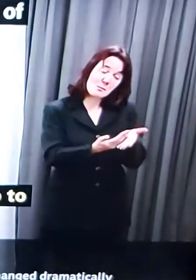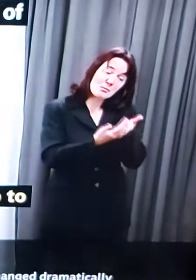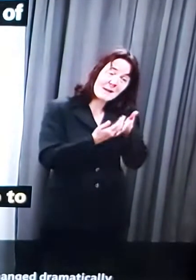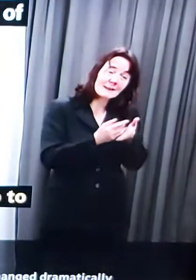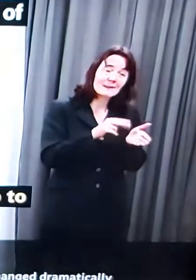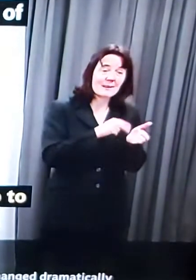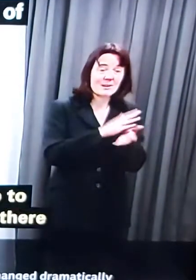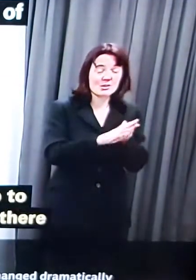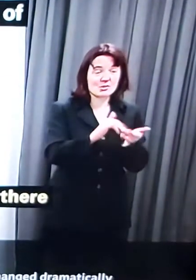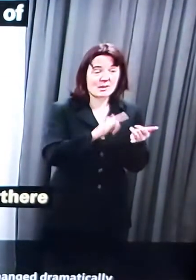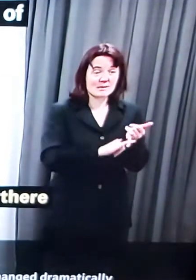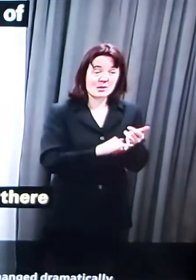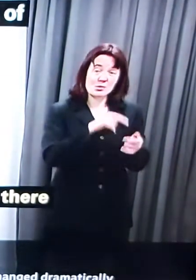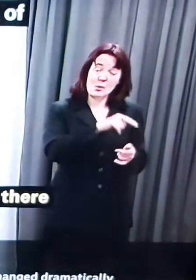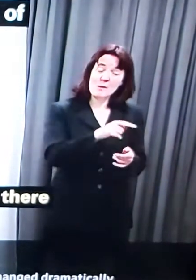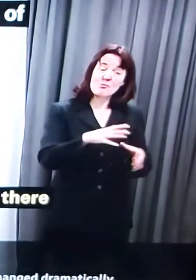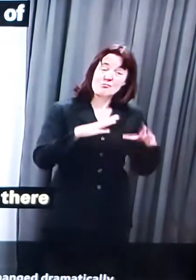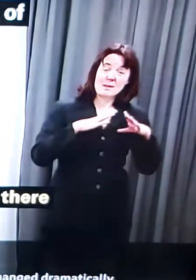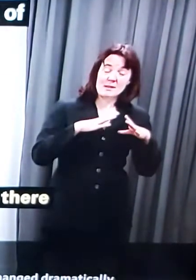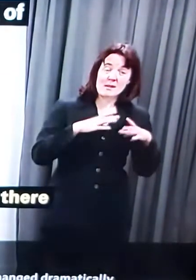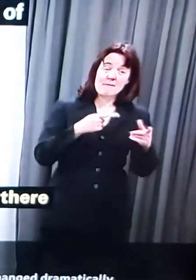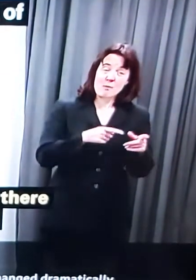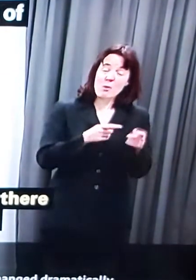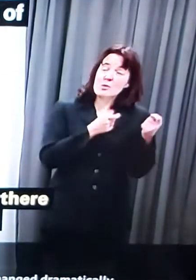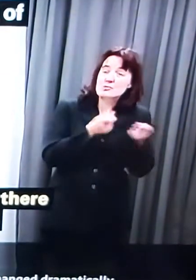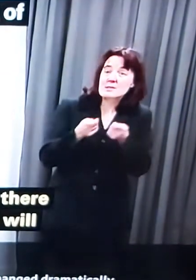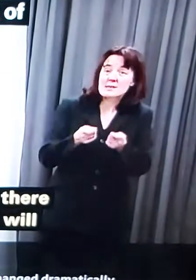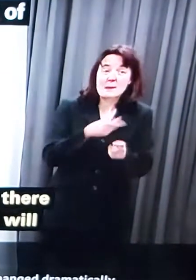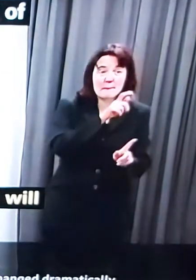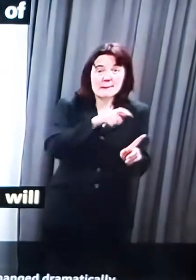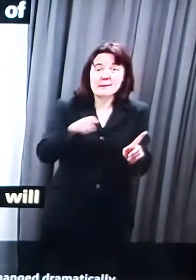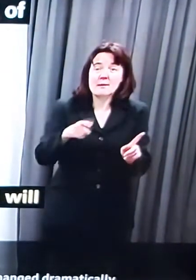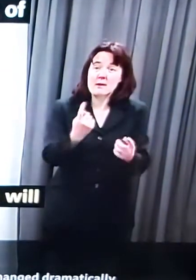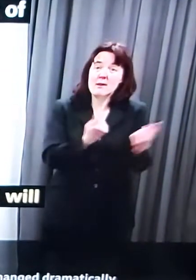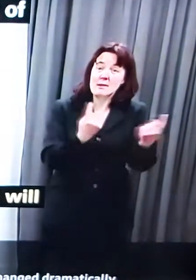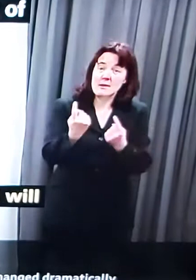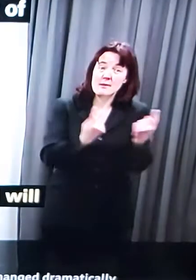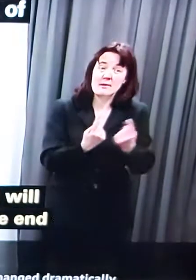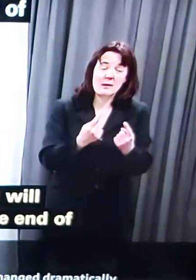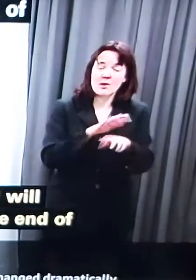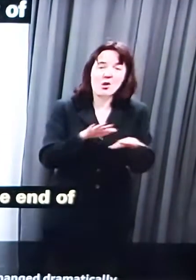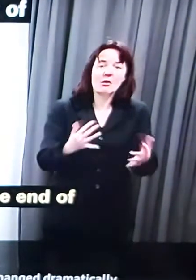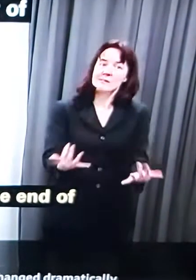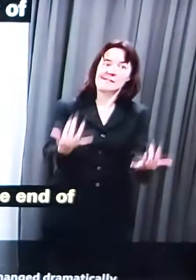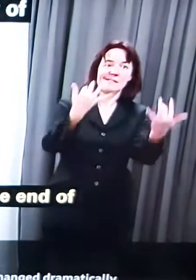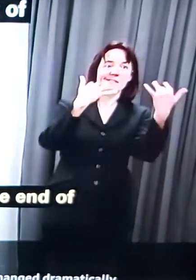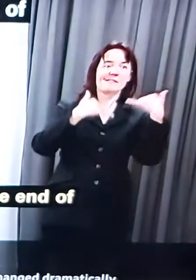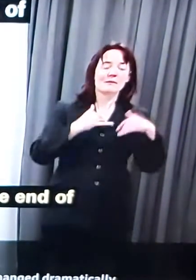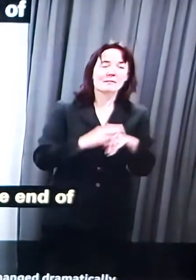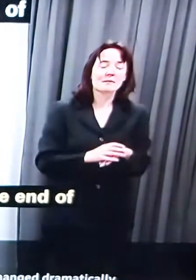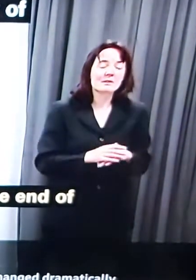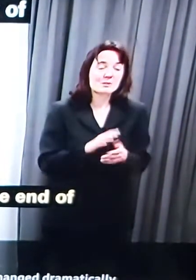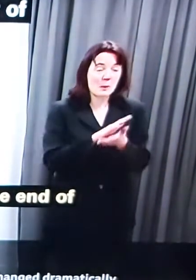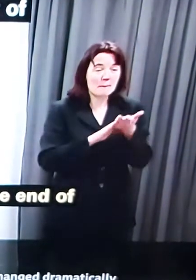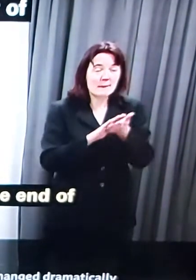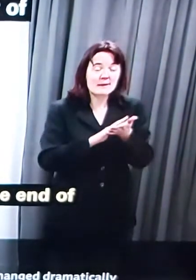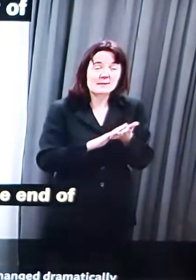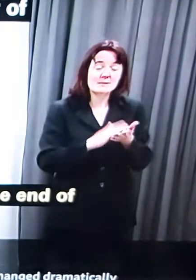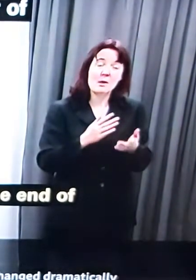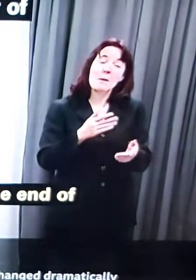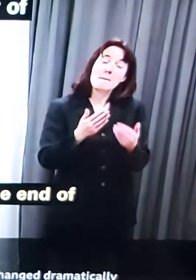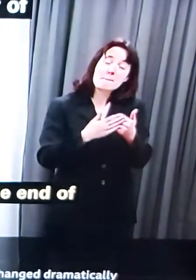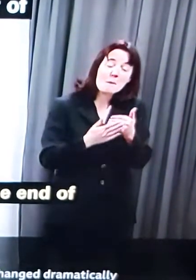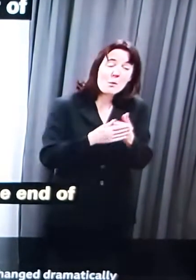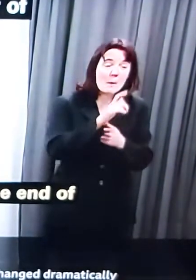and will mean that more people at the end of this will be alive than otherwise would have been. And